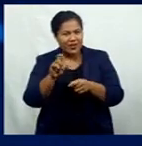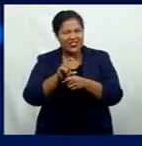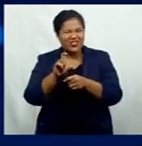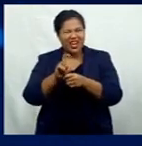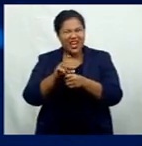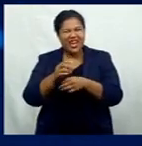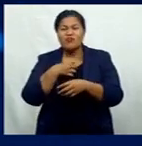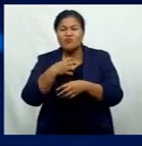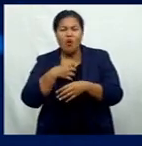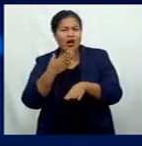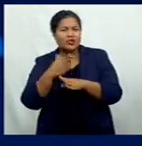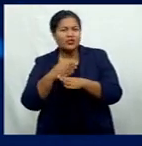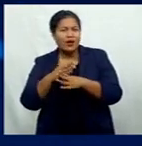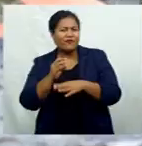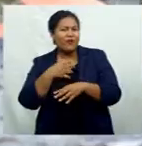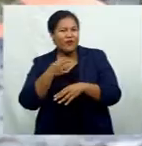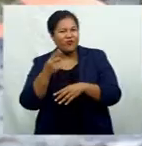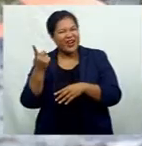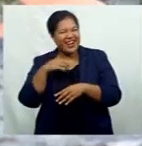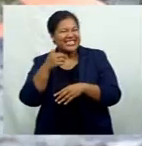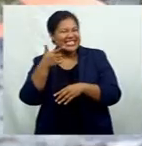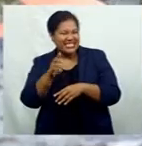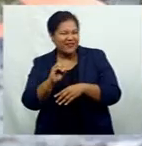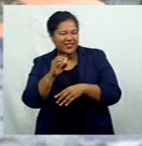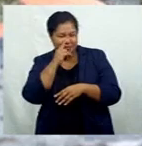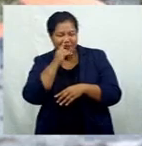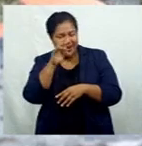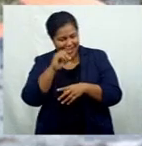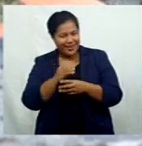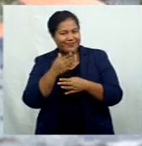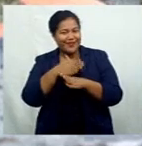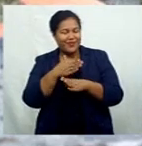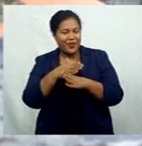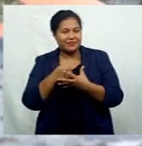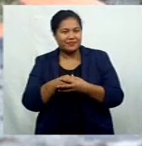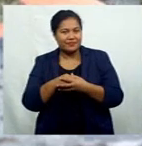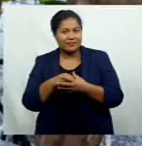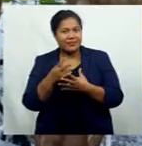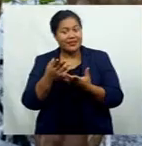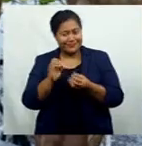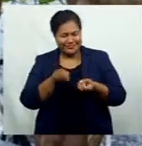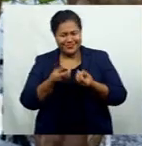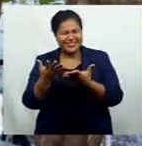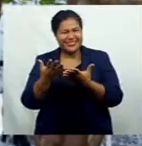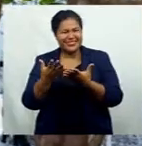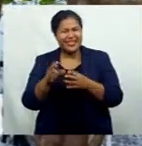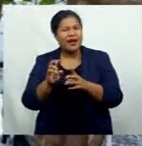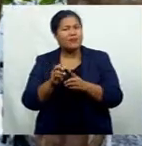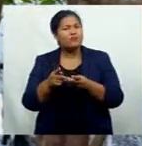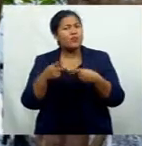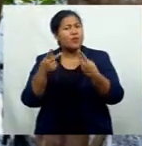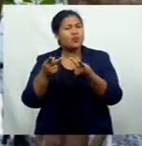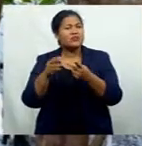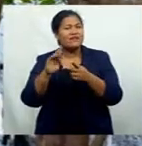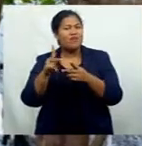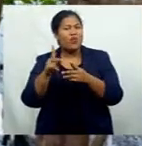to 170 Fijians. The recipients submitted proposals on biodiversity protection through reforestation and other